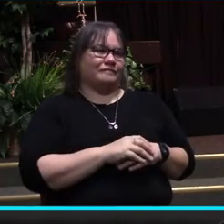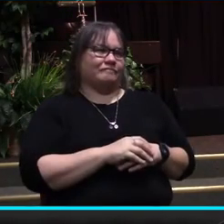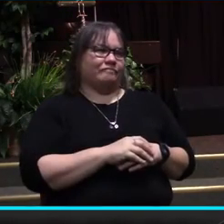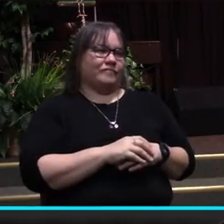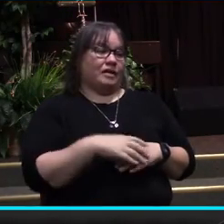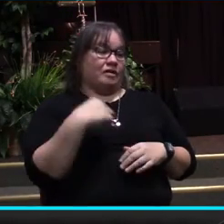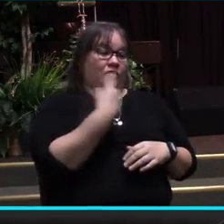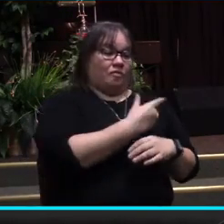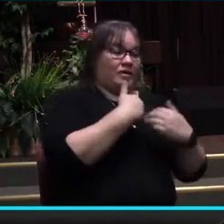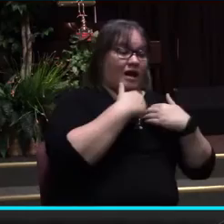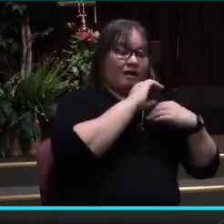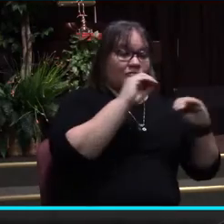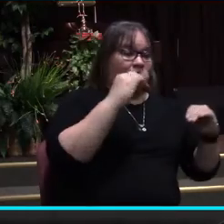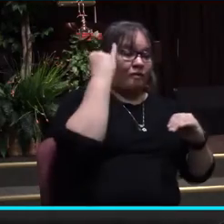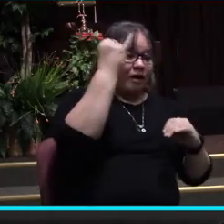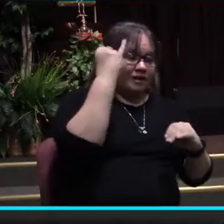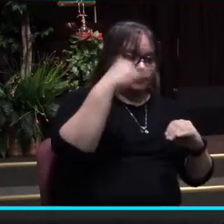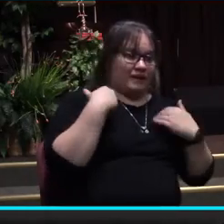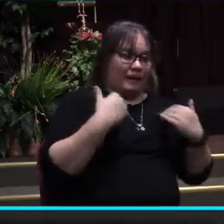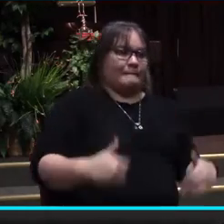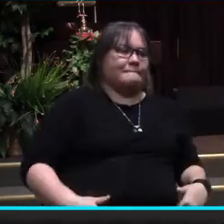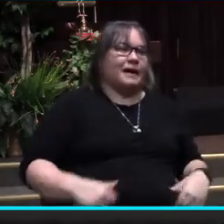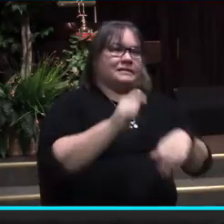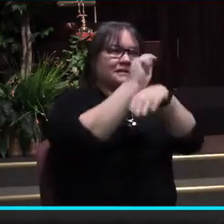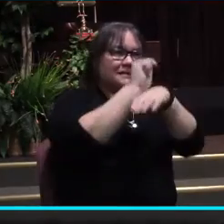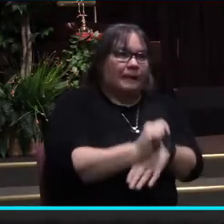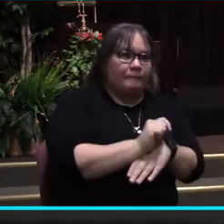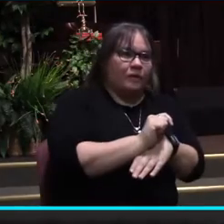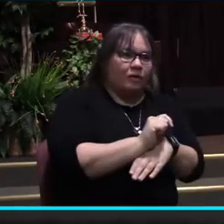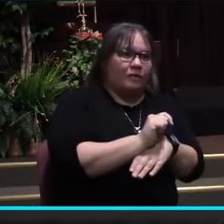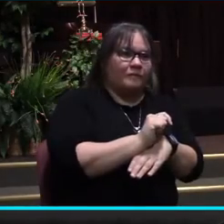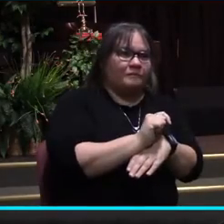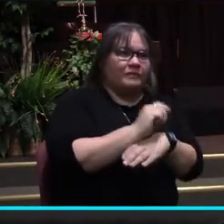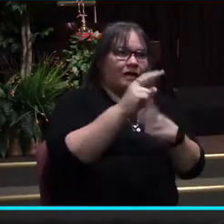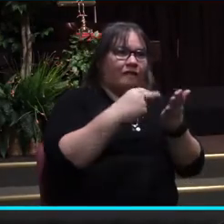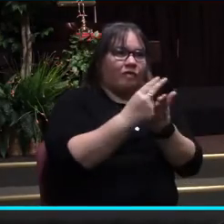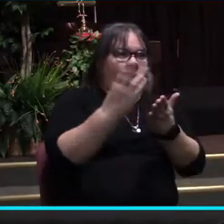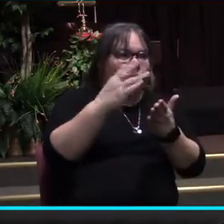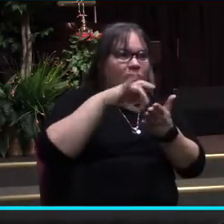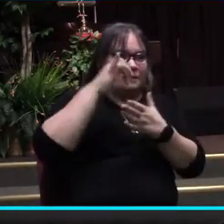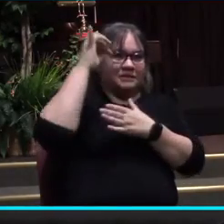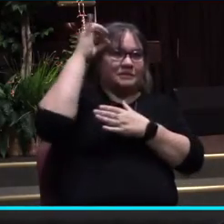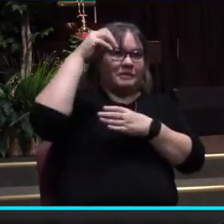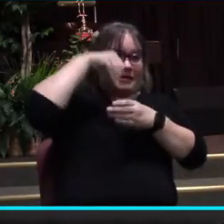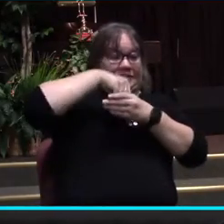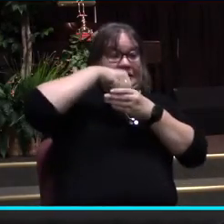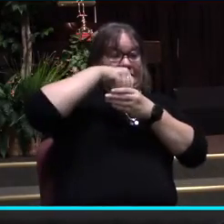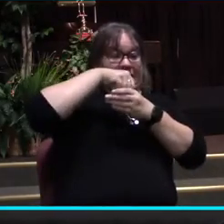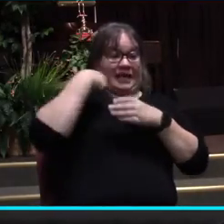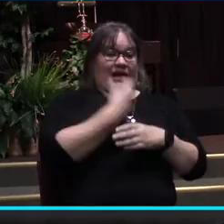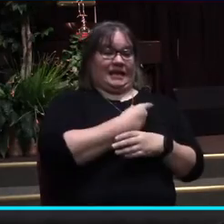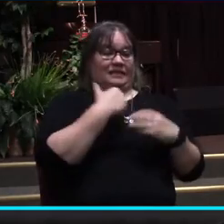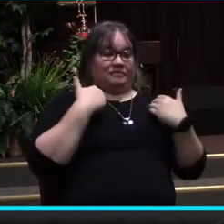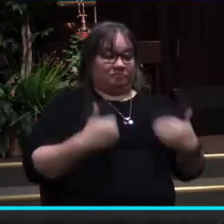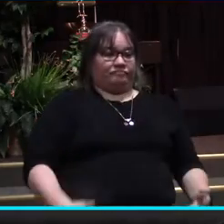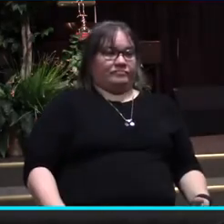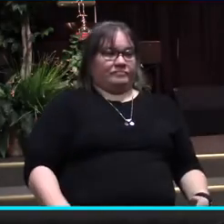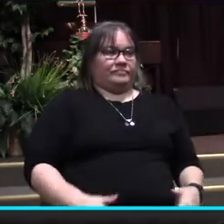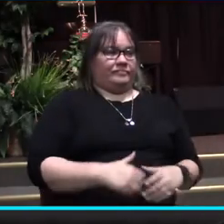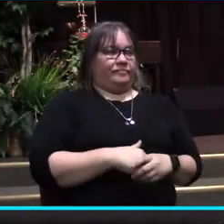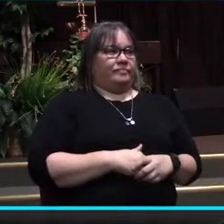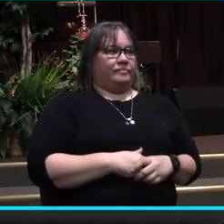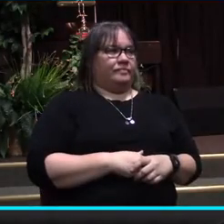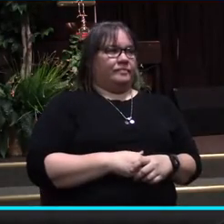idea that our body is a temple of the Holy Spirit who is inside of us.